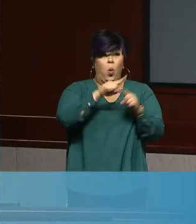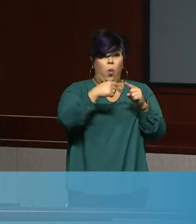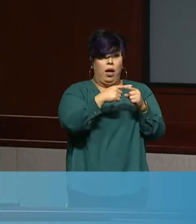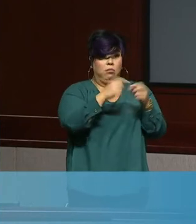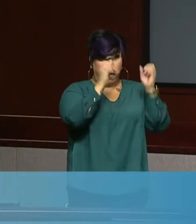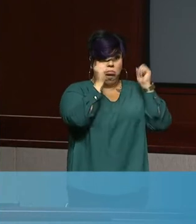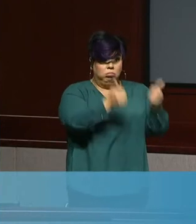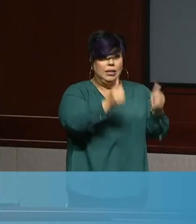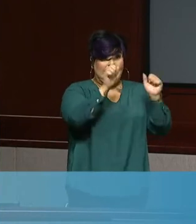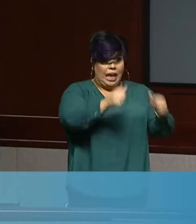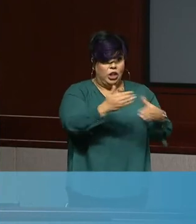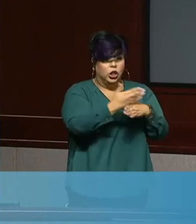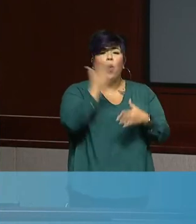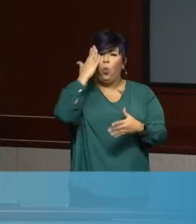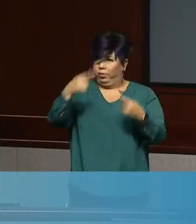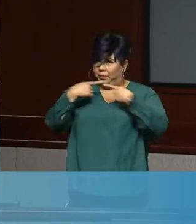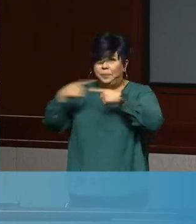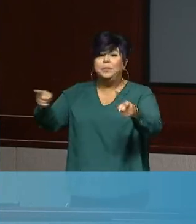we will be making that public.